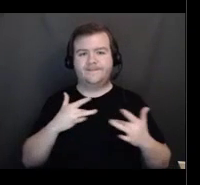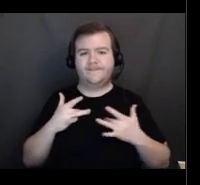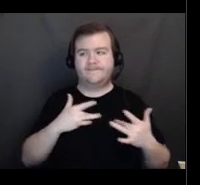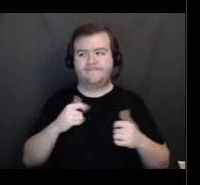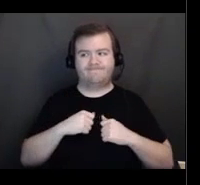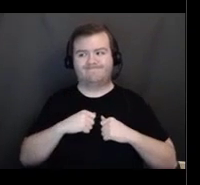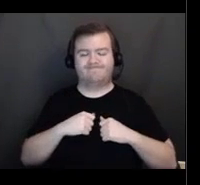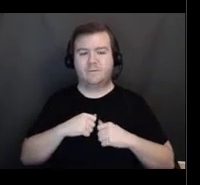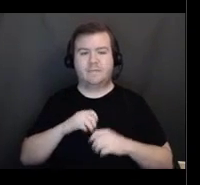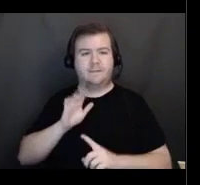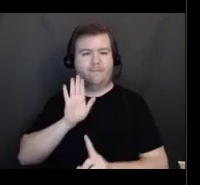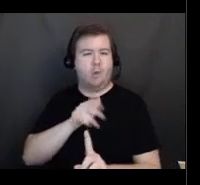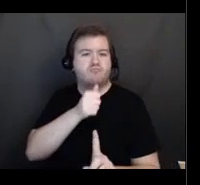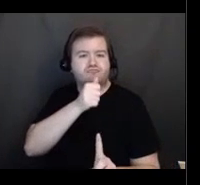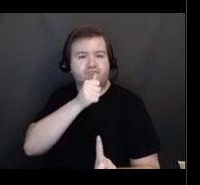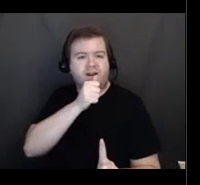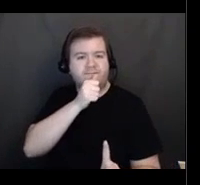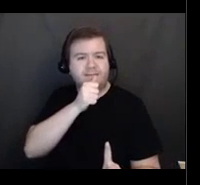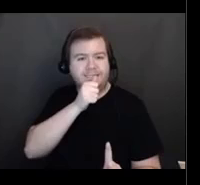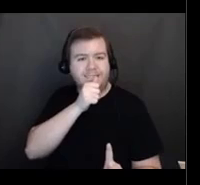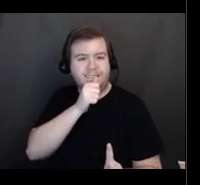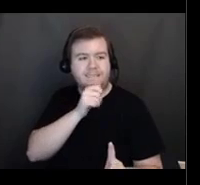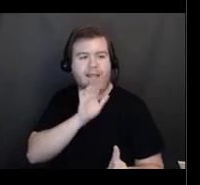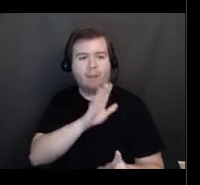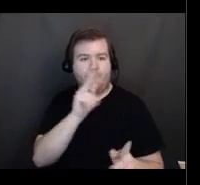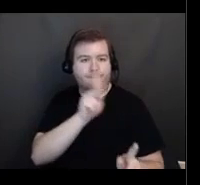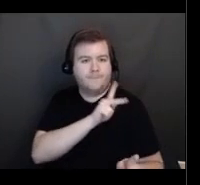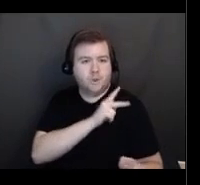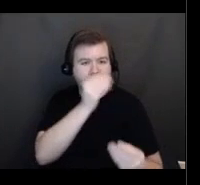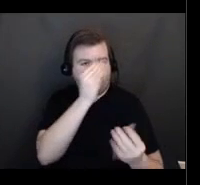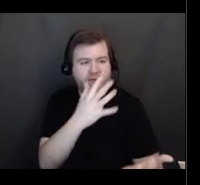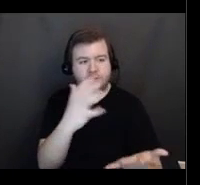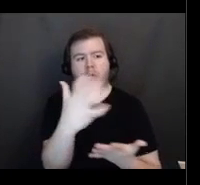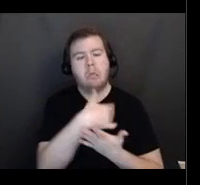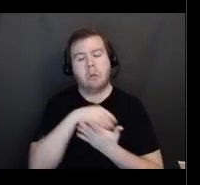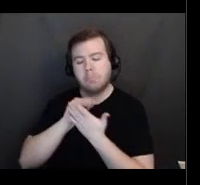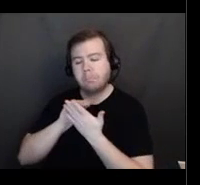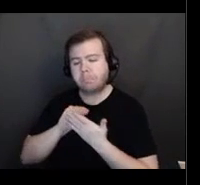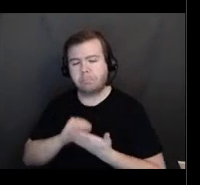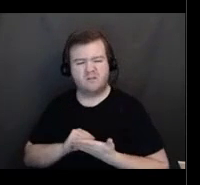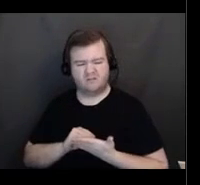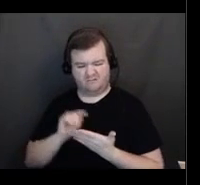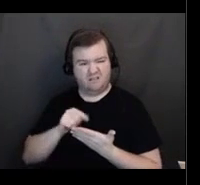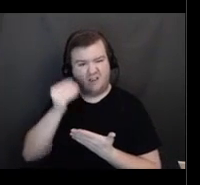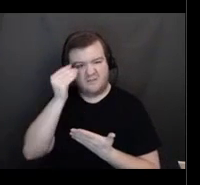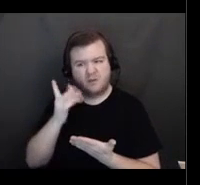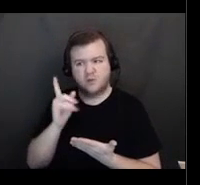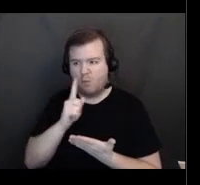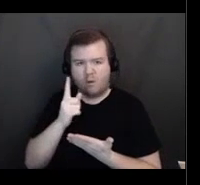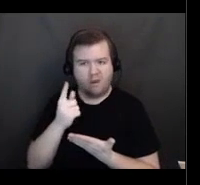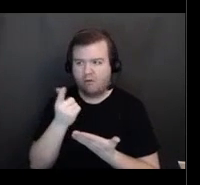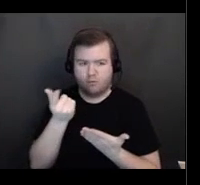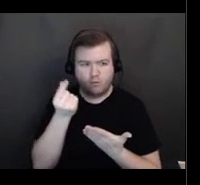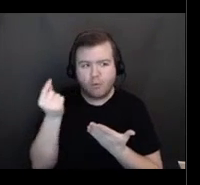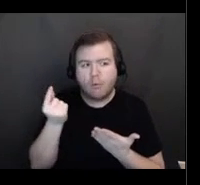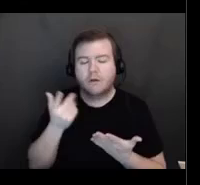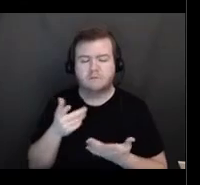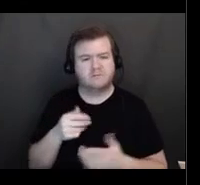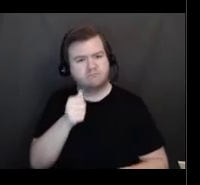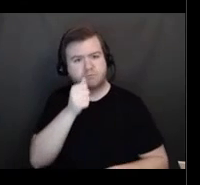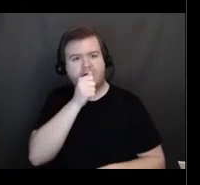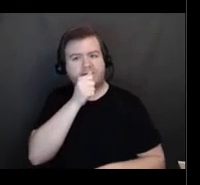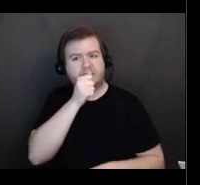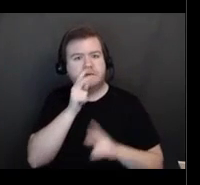their personal information being gathered and where is their information going. Privacy should be taken very seriously.